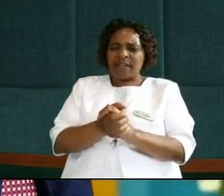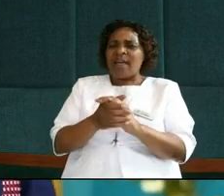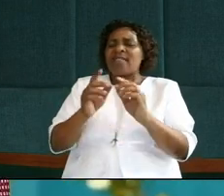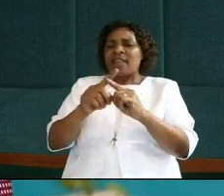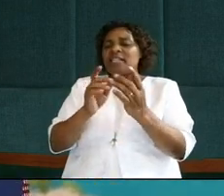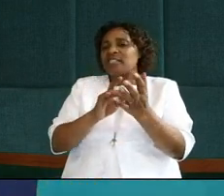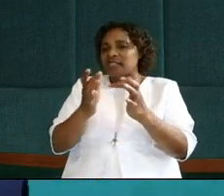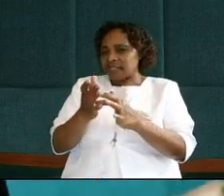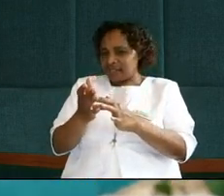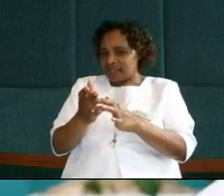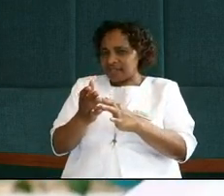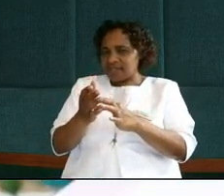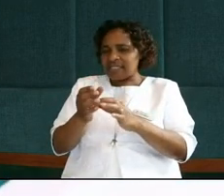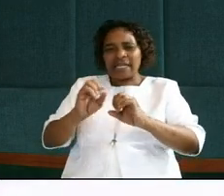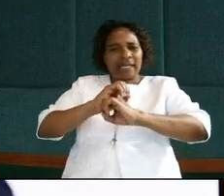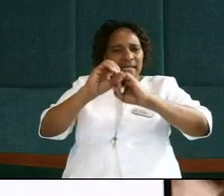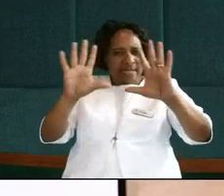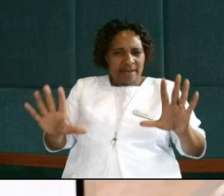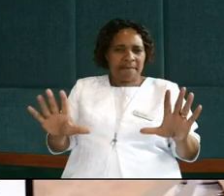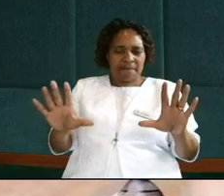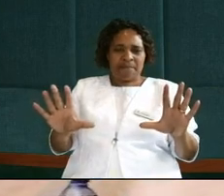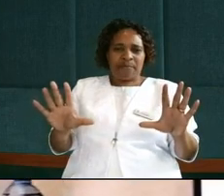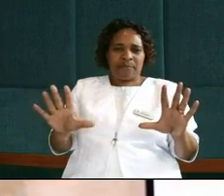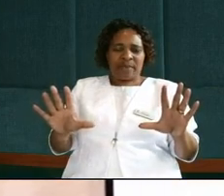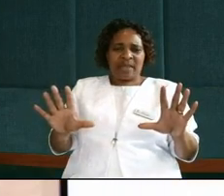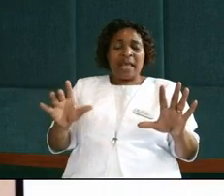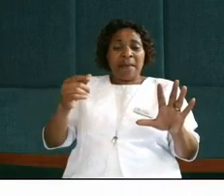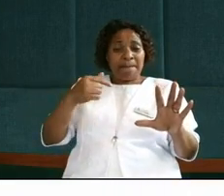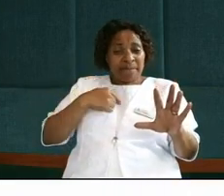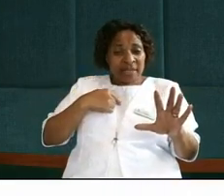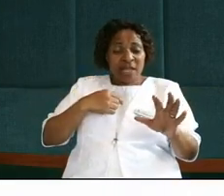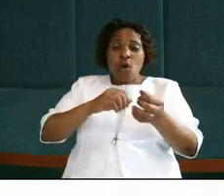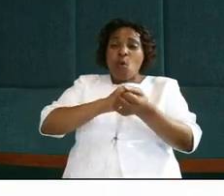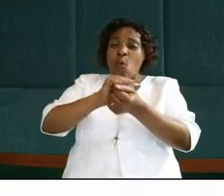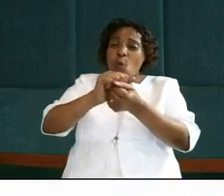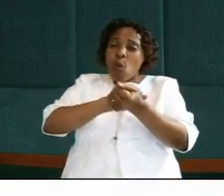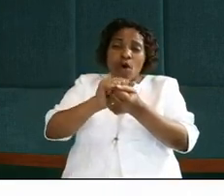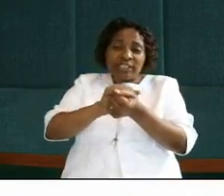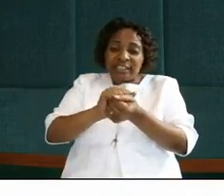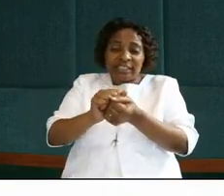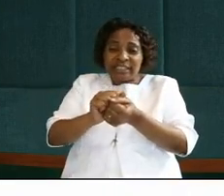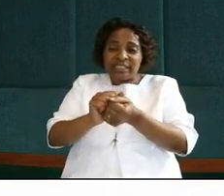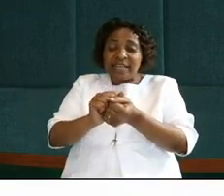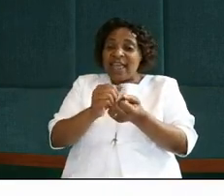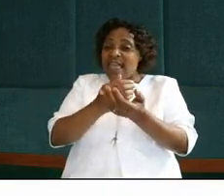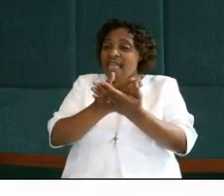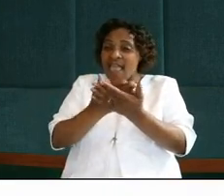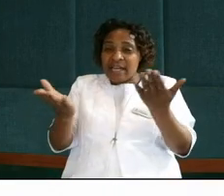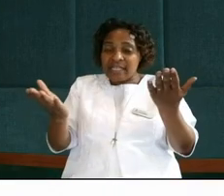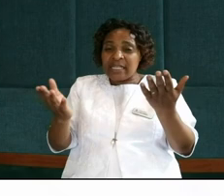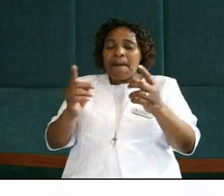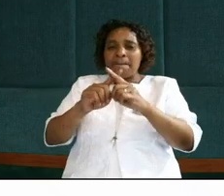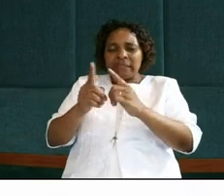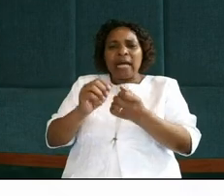Jesus is very clear, I am not washing a companion, I am washing a